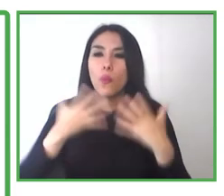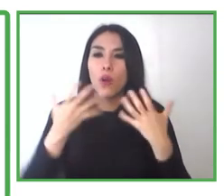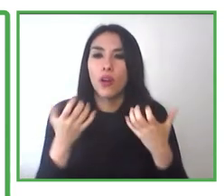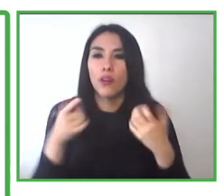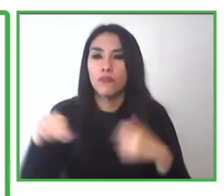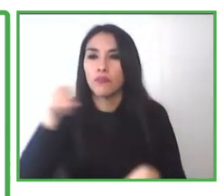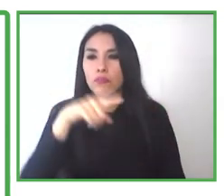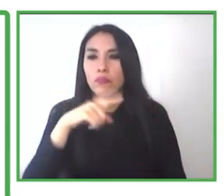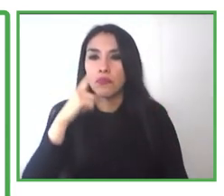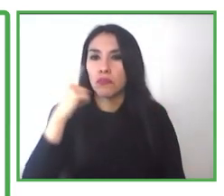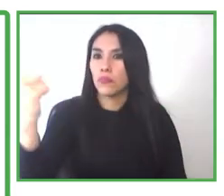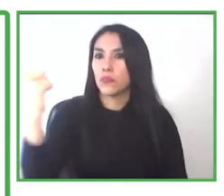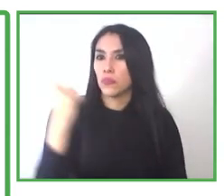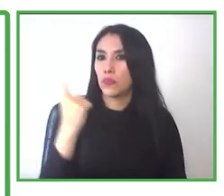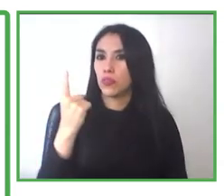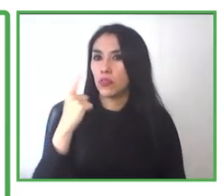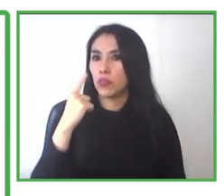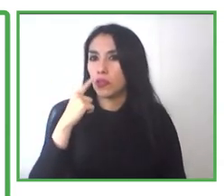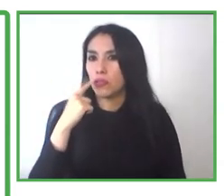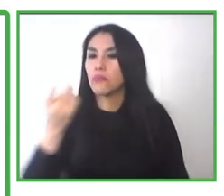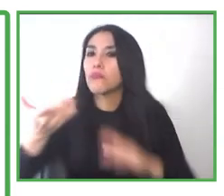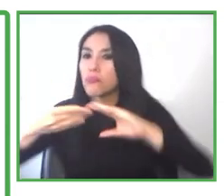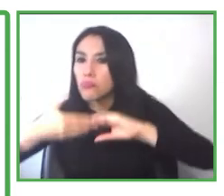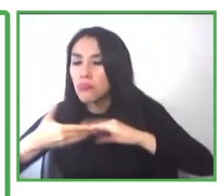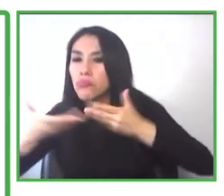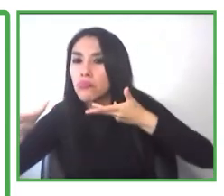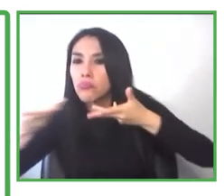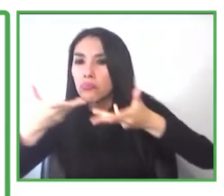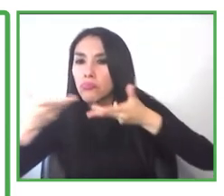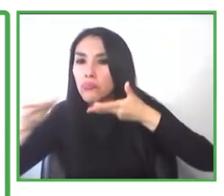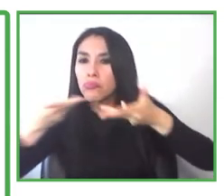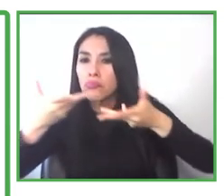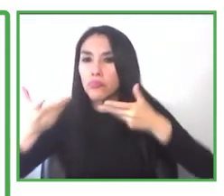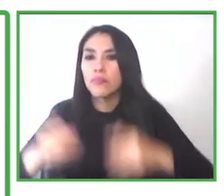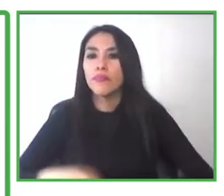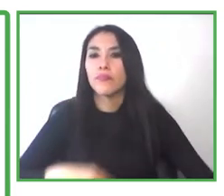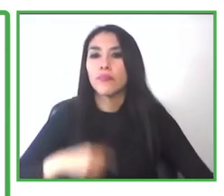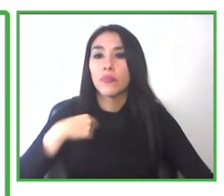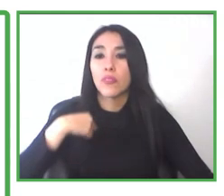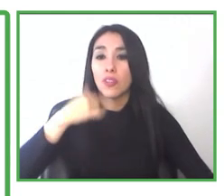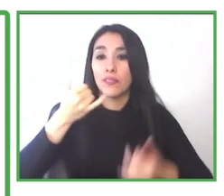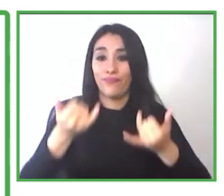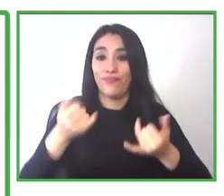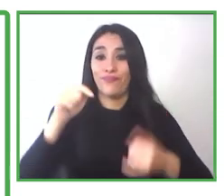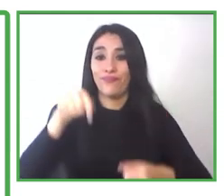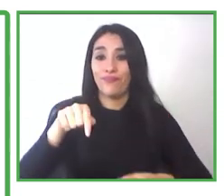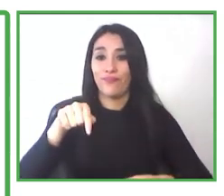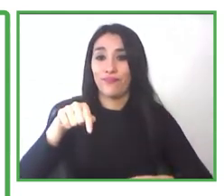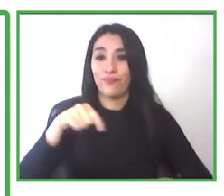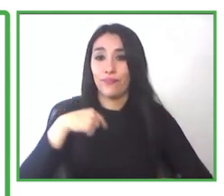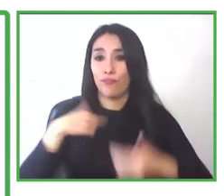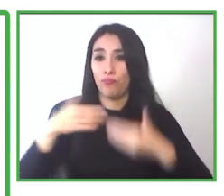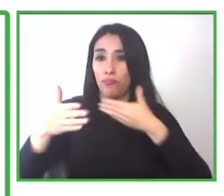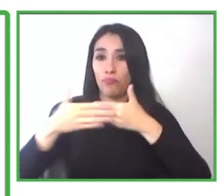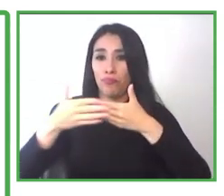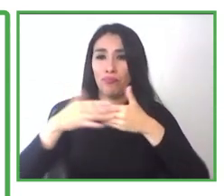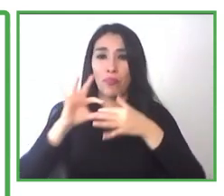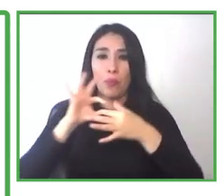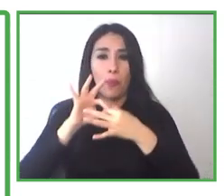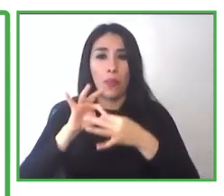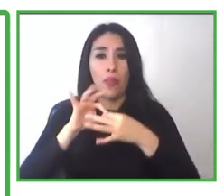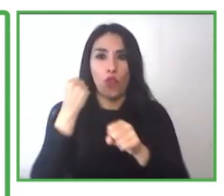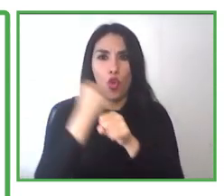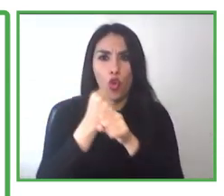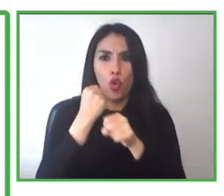we want them to see the, the different companies to see the Municipality as a, as a close ally. And we could do very,